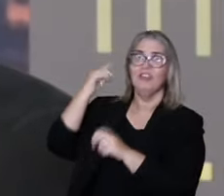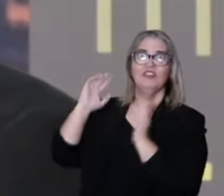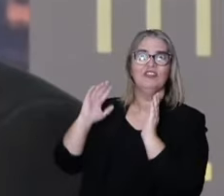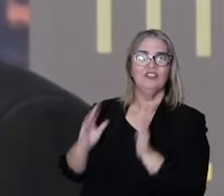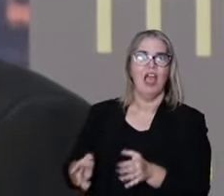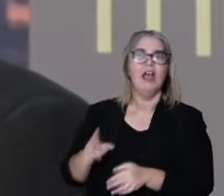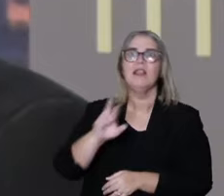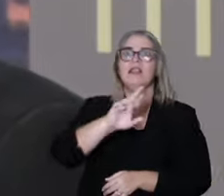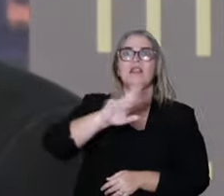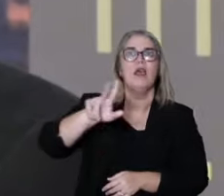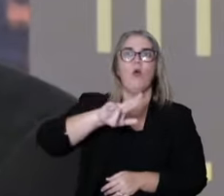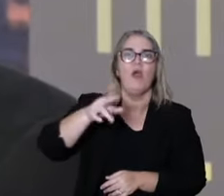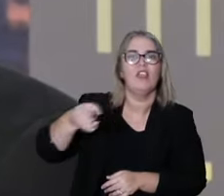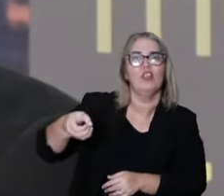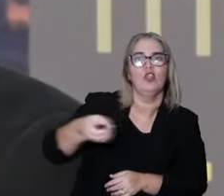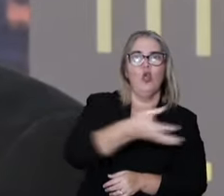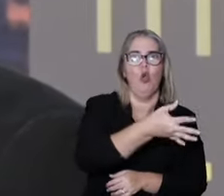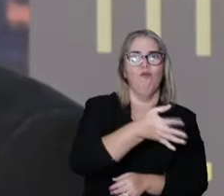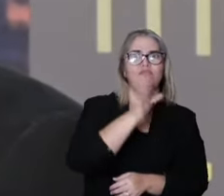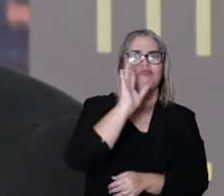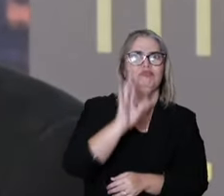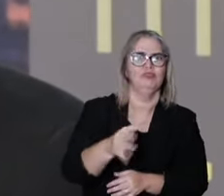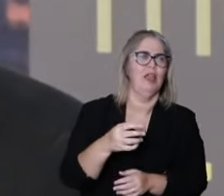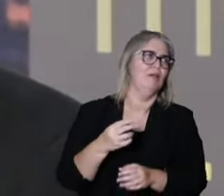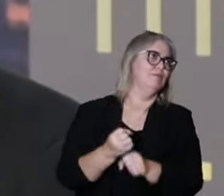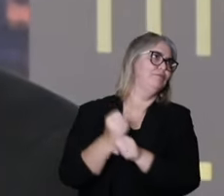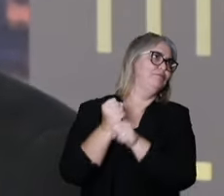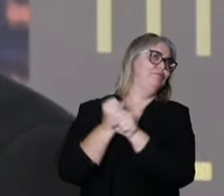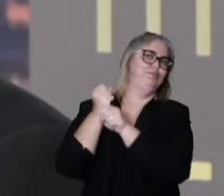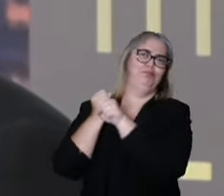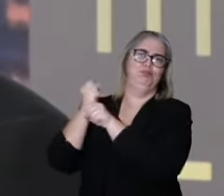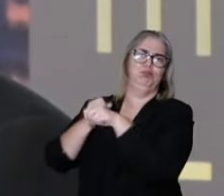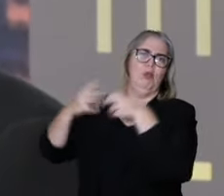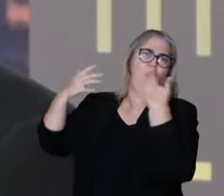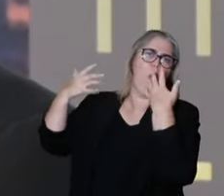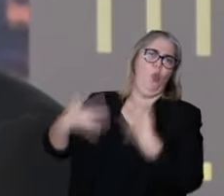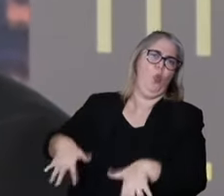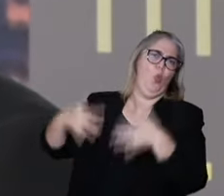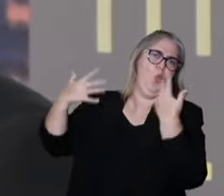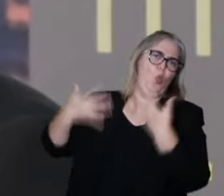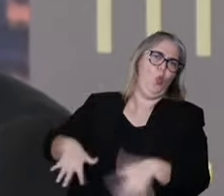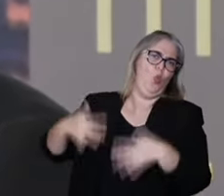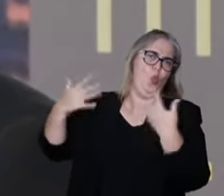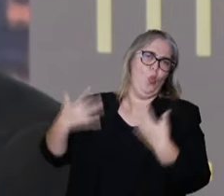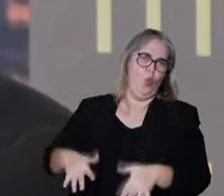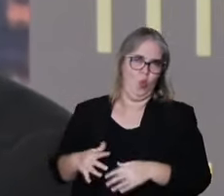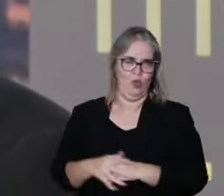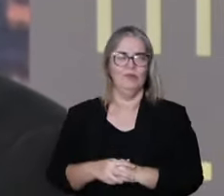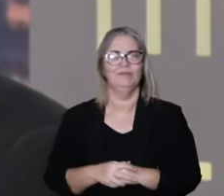So the Chinese medicine is one that works